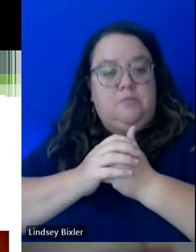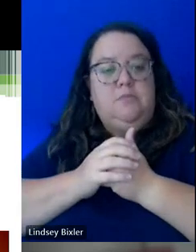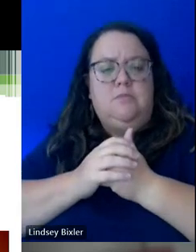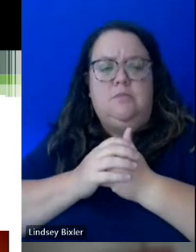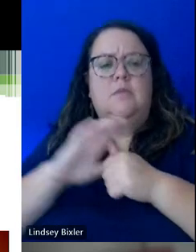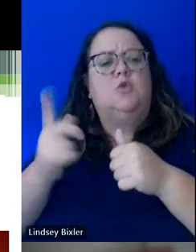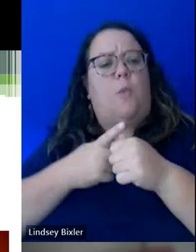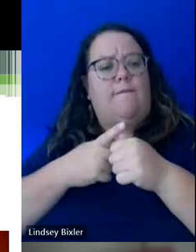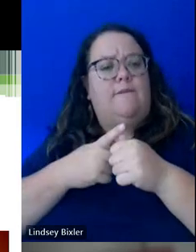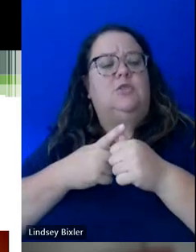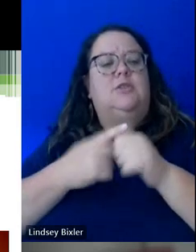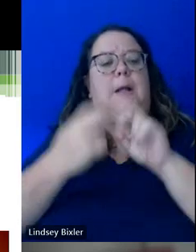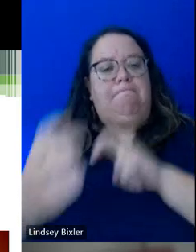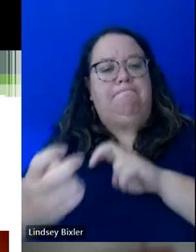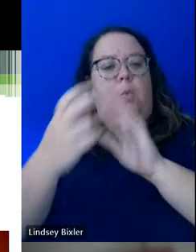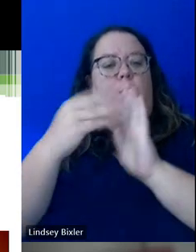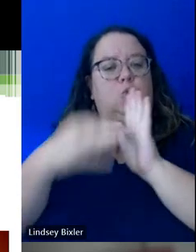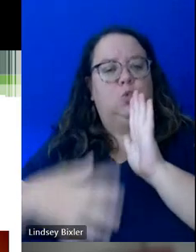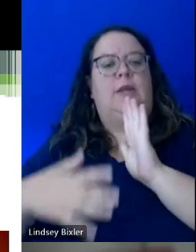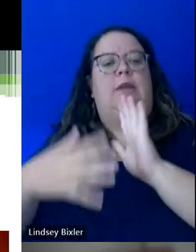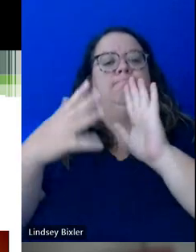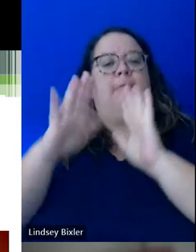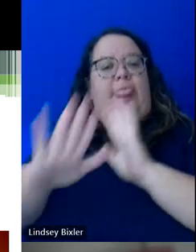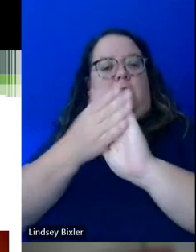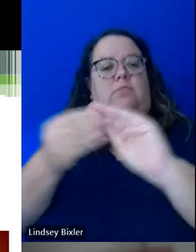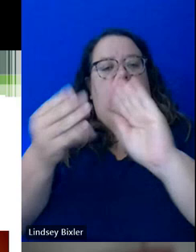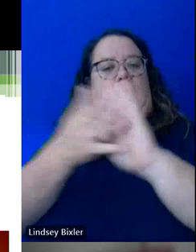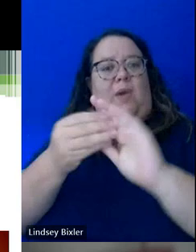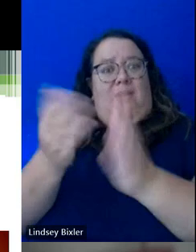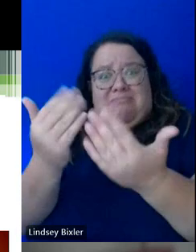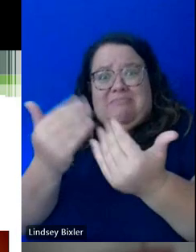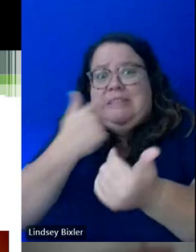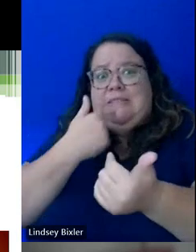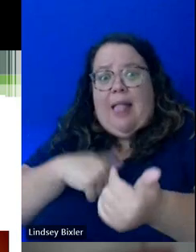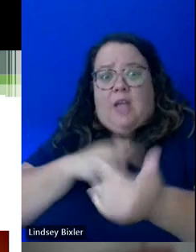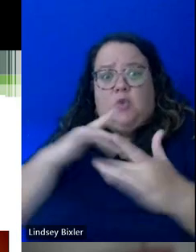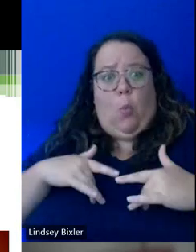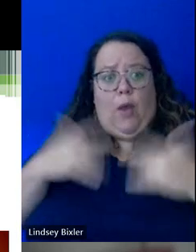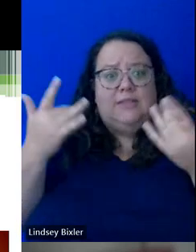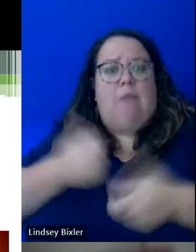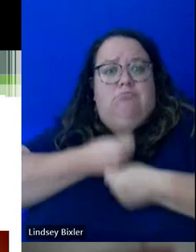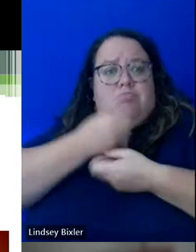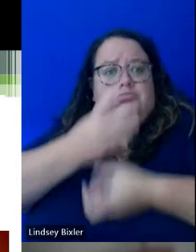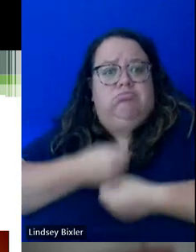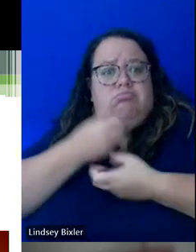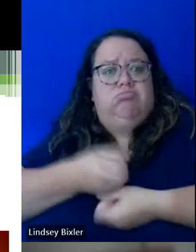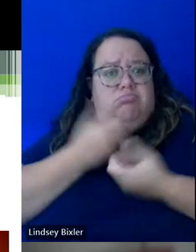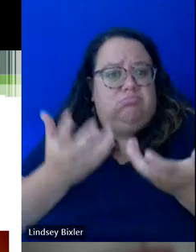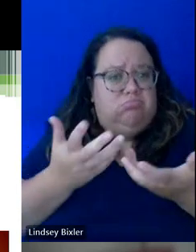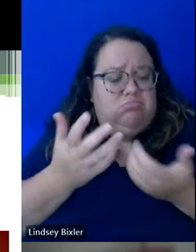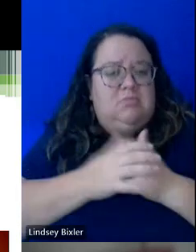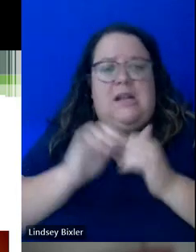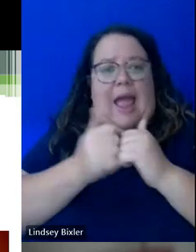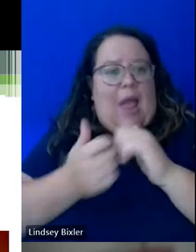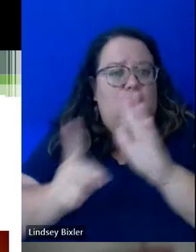take a student's narrative. And let them tell us what's been going on for them. How does this show up for